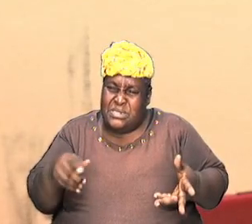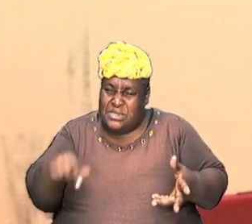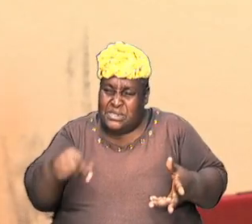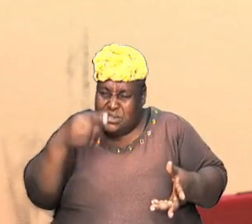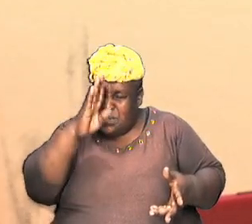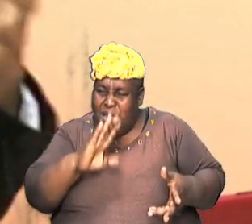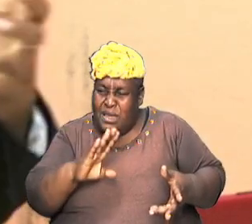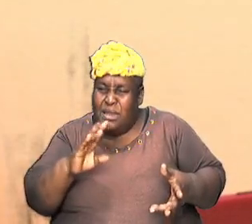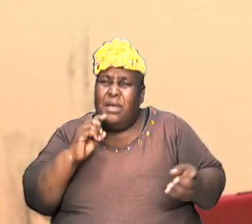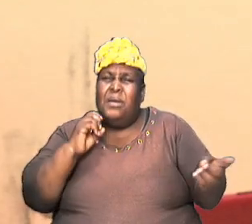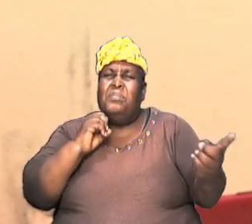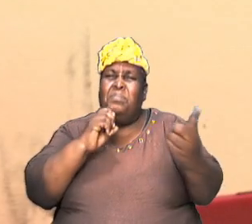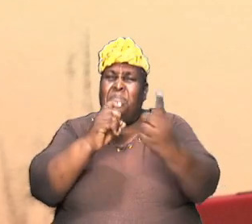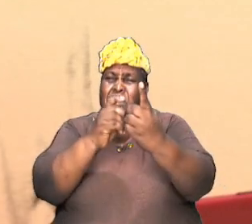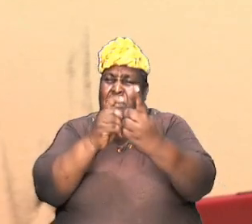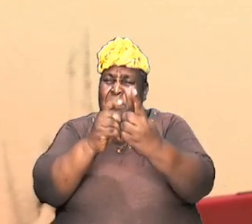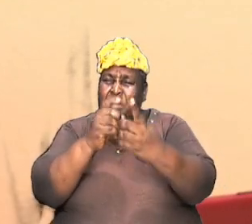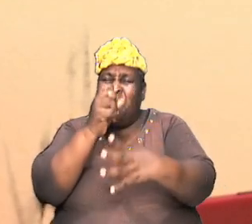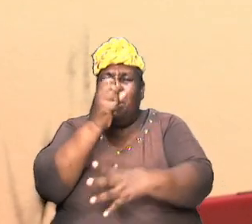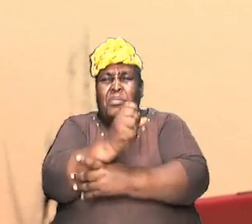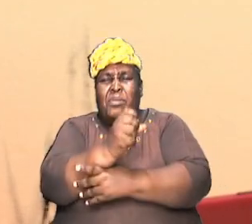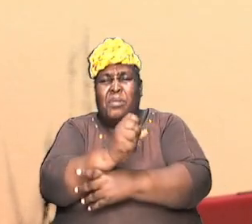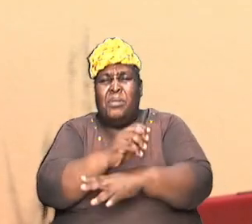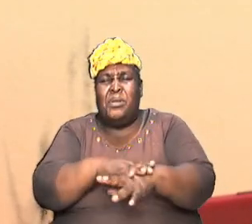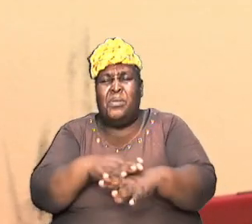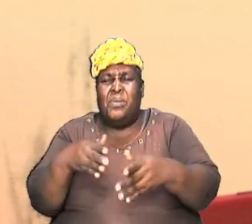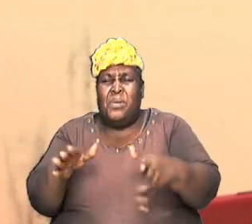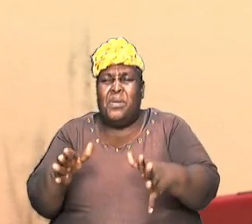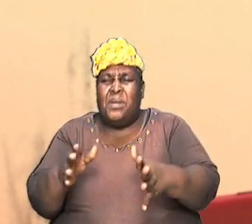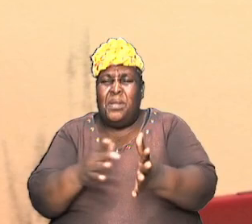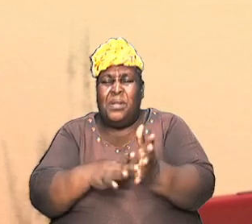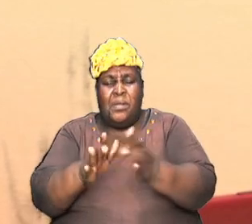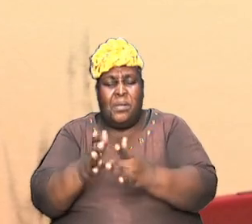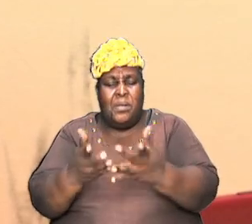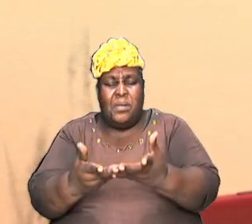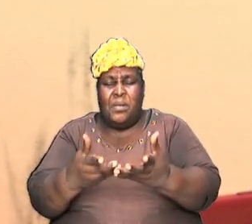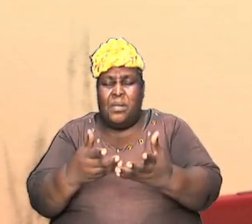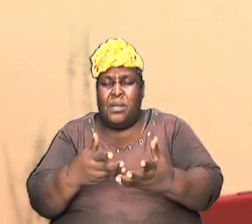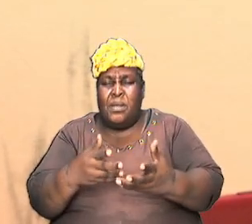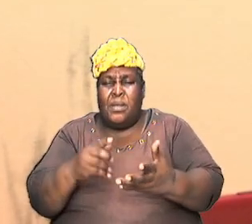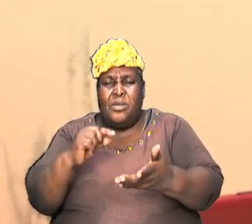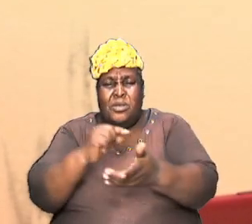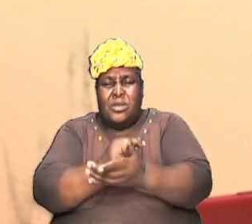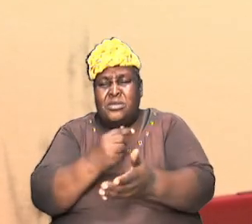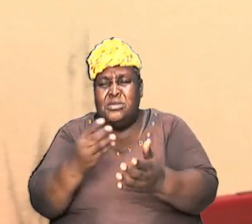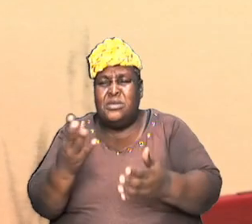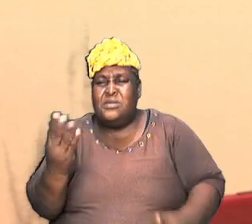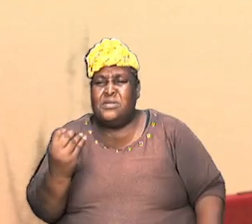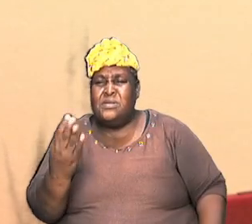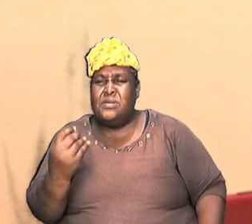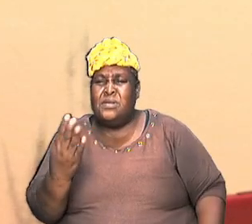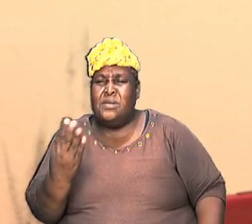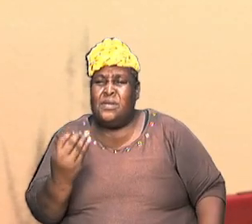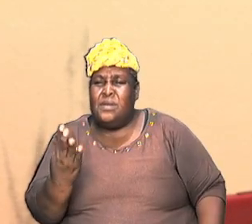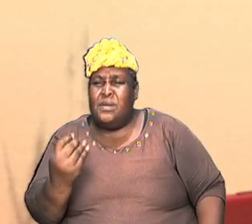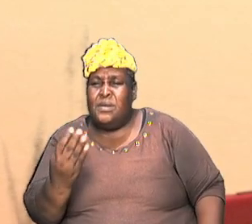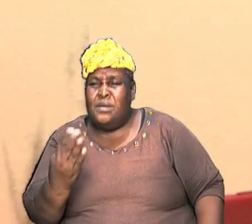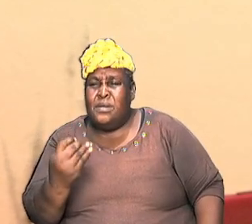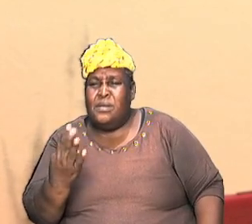what happened and the Bible tells us in Genesis 14 it gives us